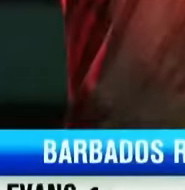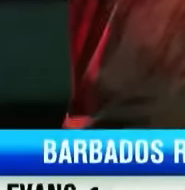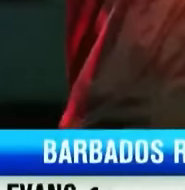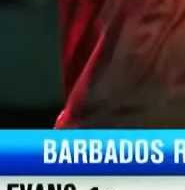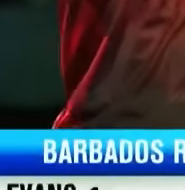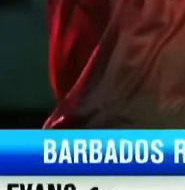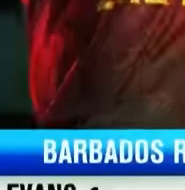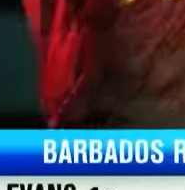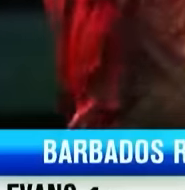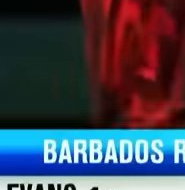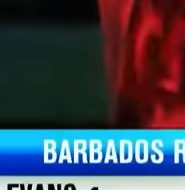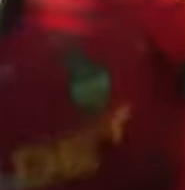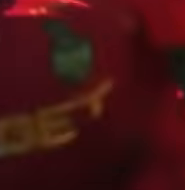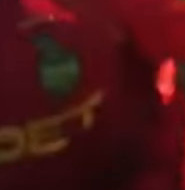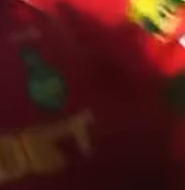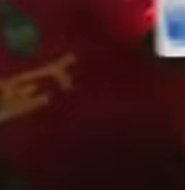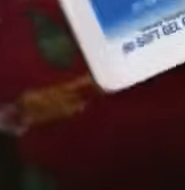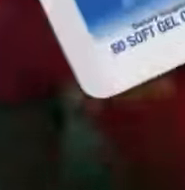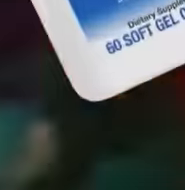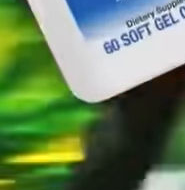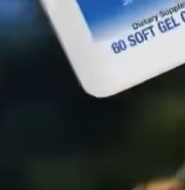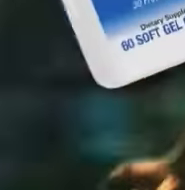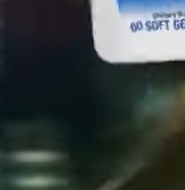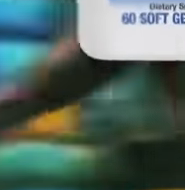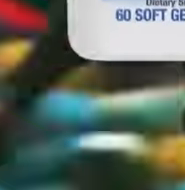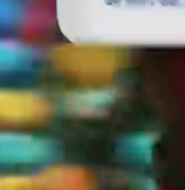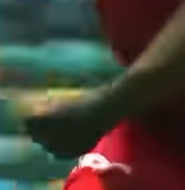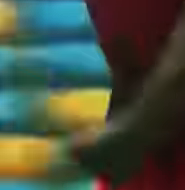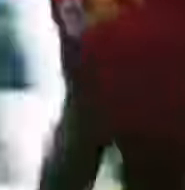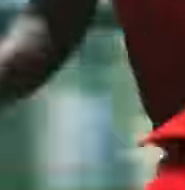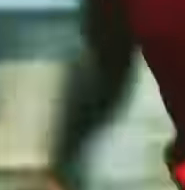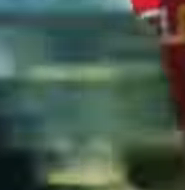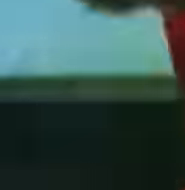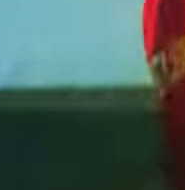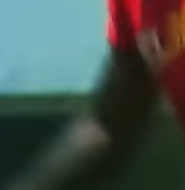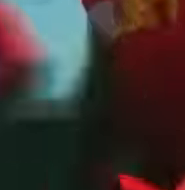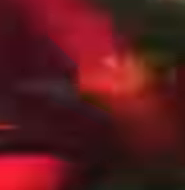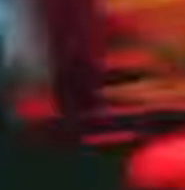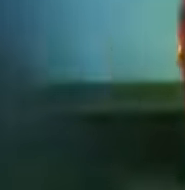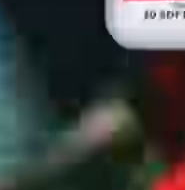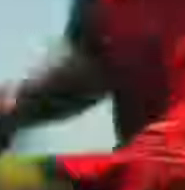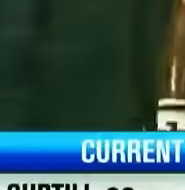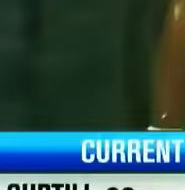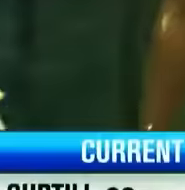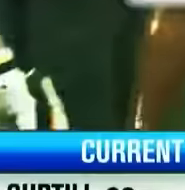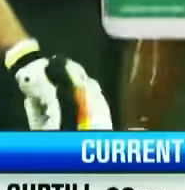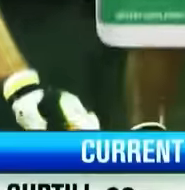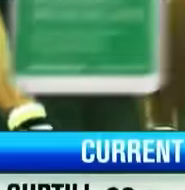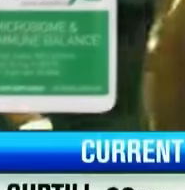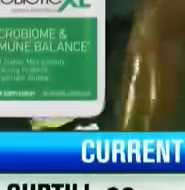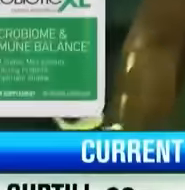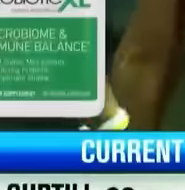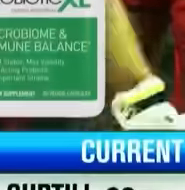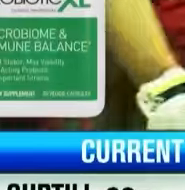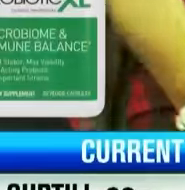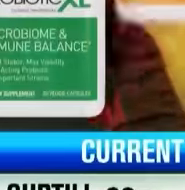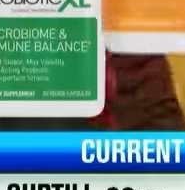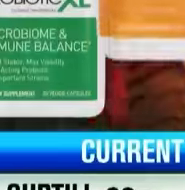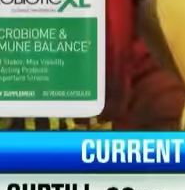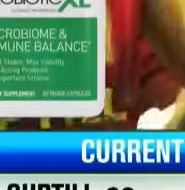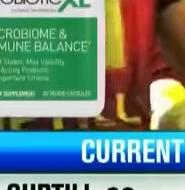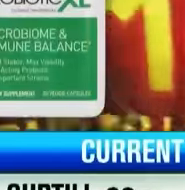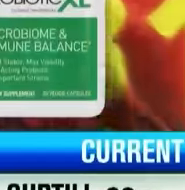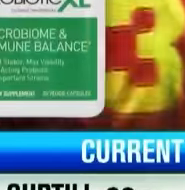So I always try to make sure I have a one or two extra bottle of Amiga XL. Strong Heart. Probiotics.